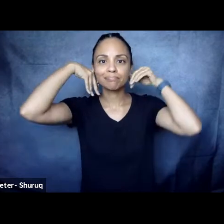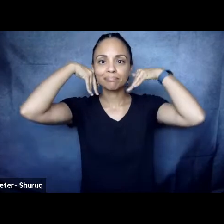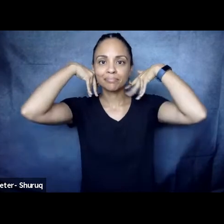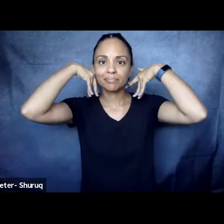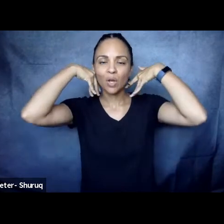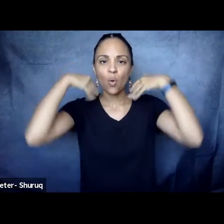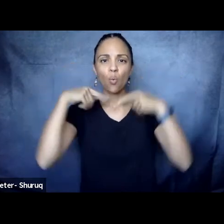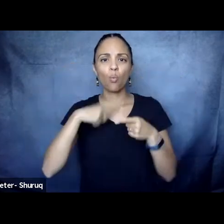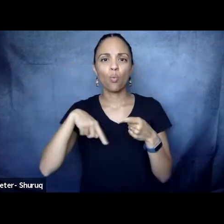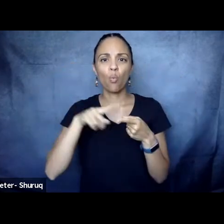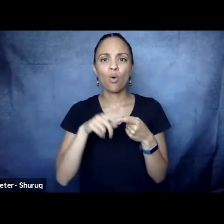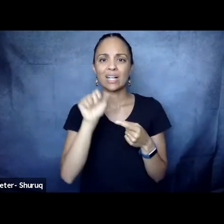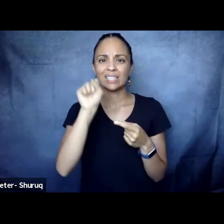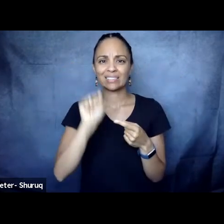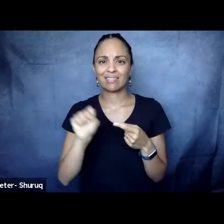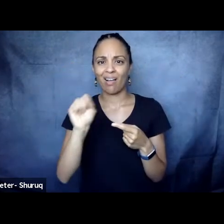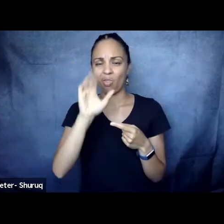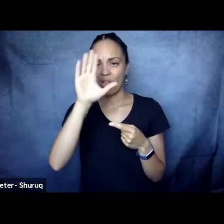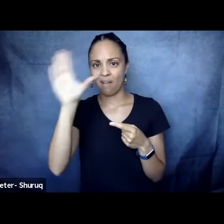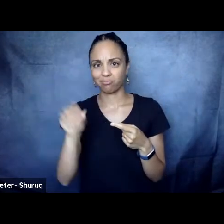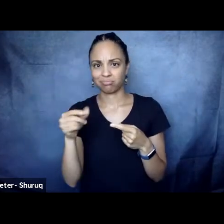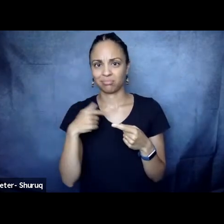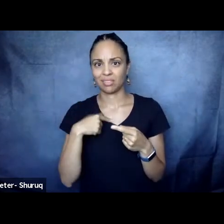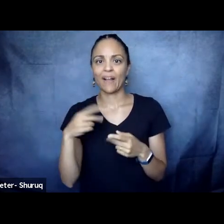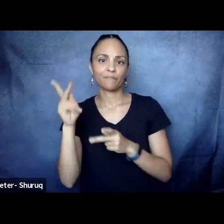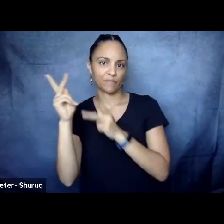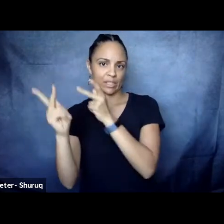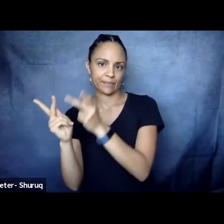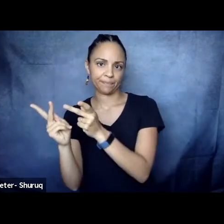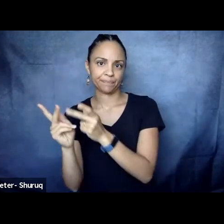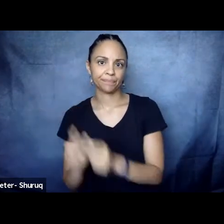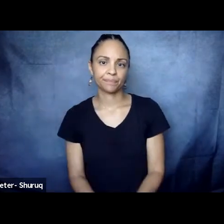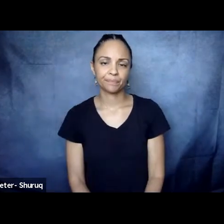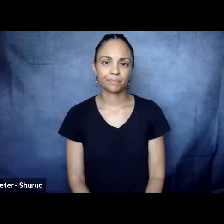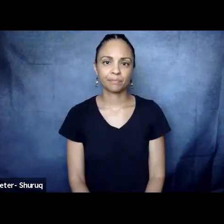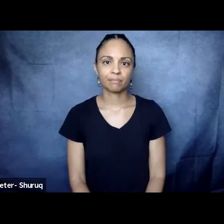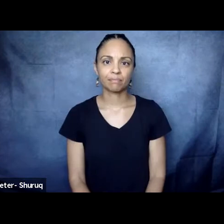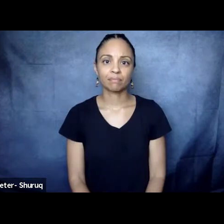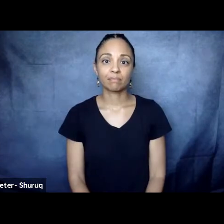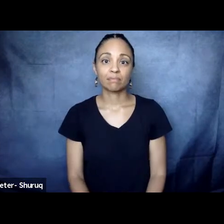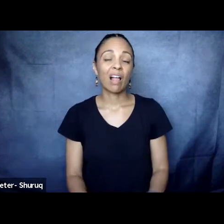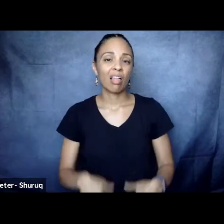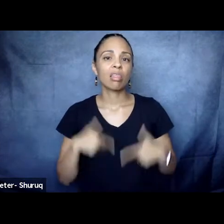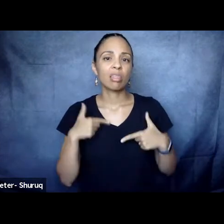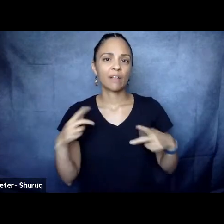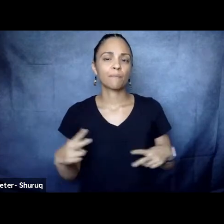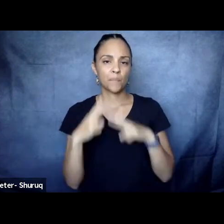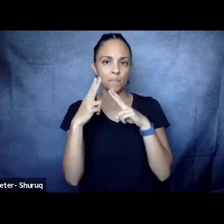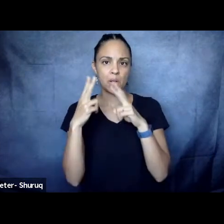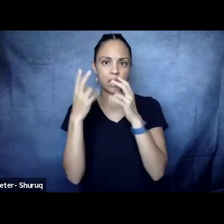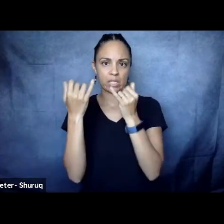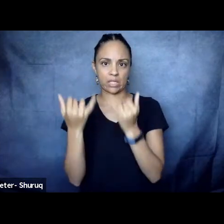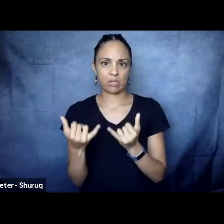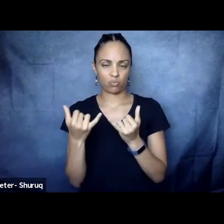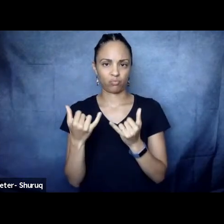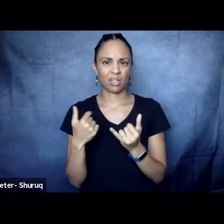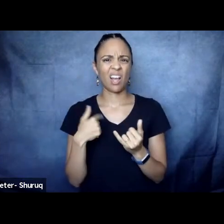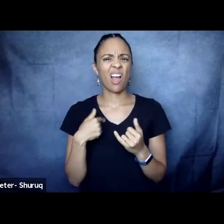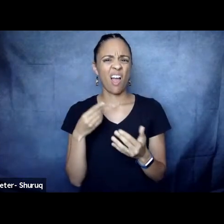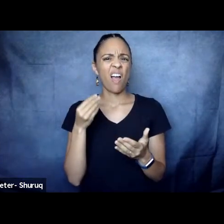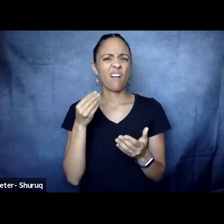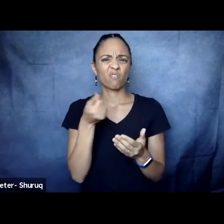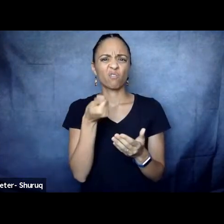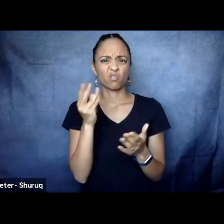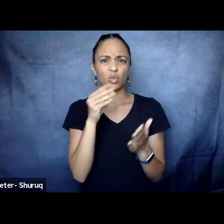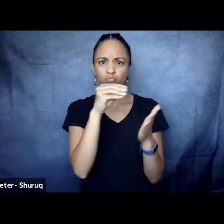2015. So, and I am in Paris. have a few notes about the land in which I am in. So I'm going to